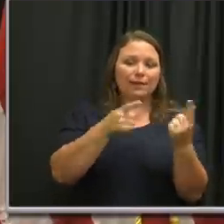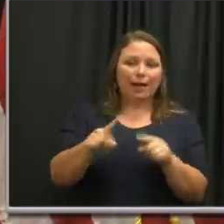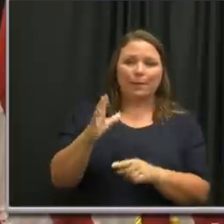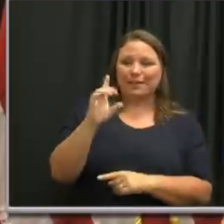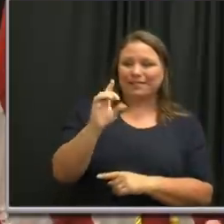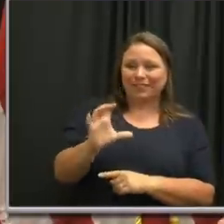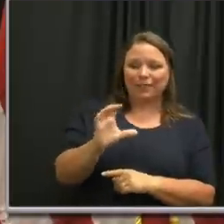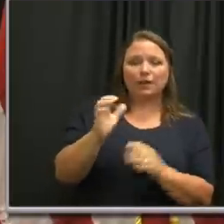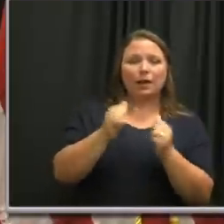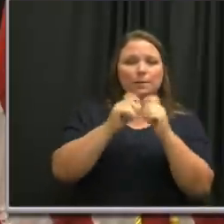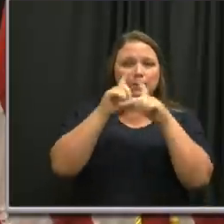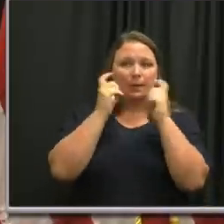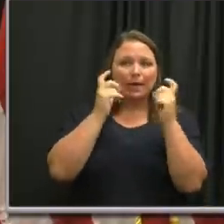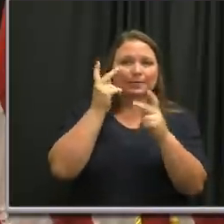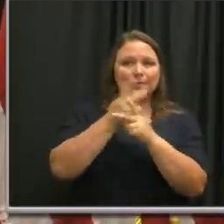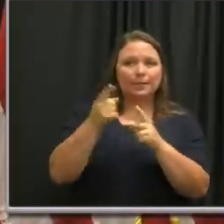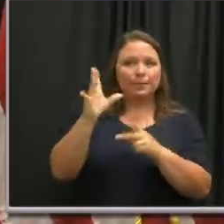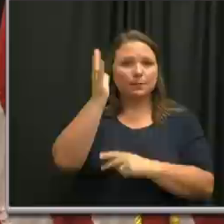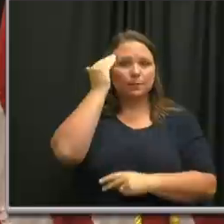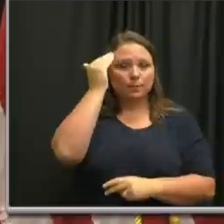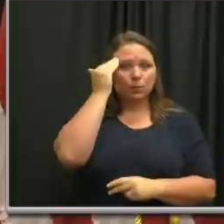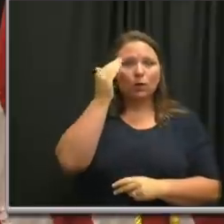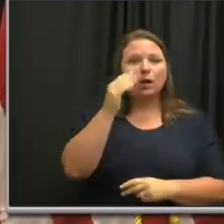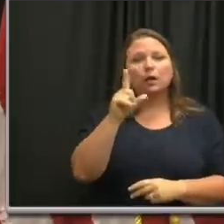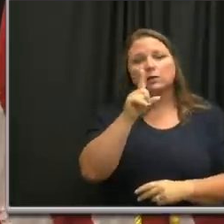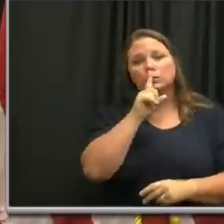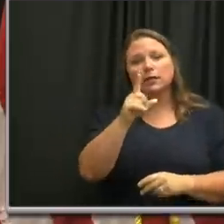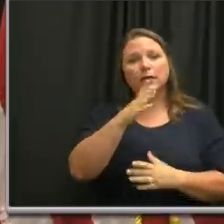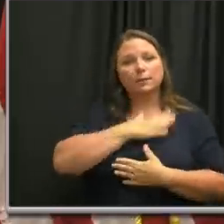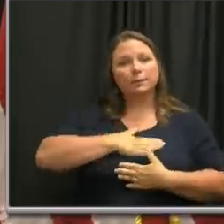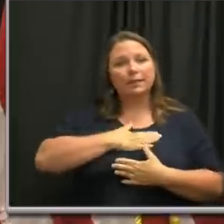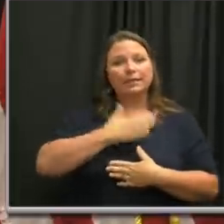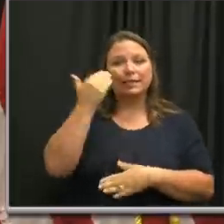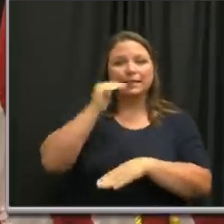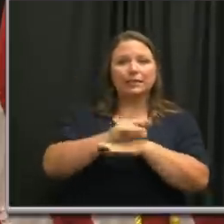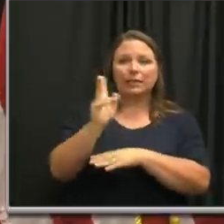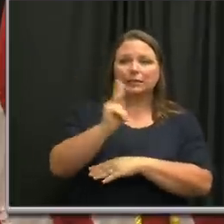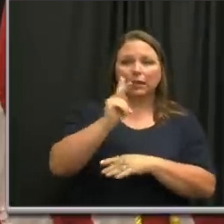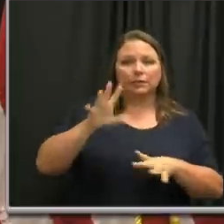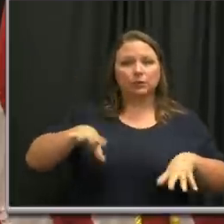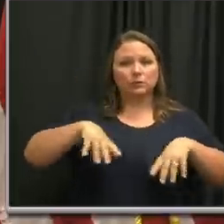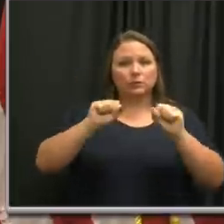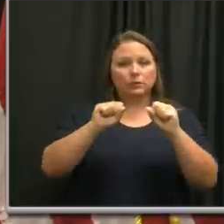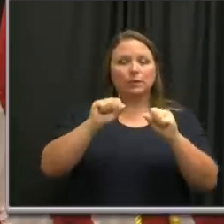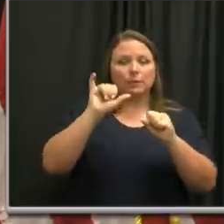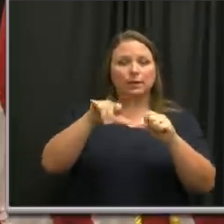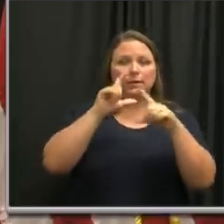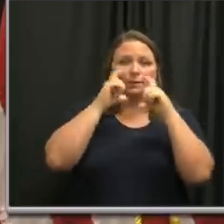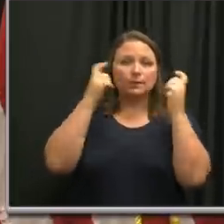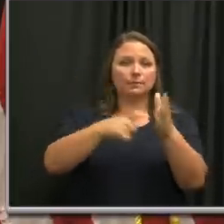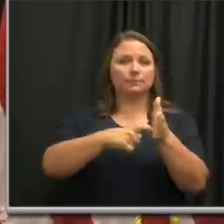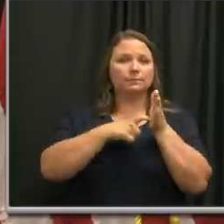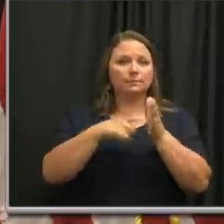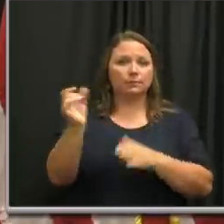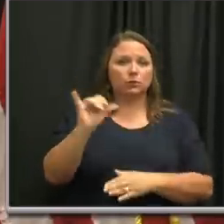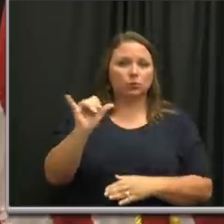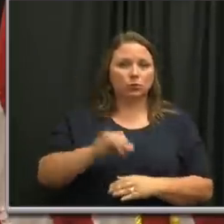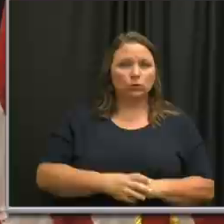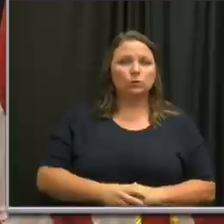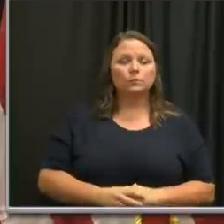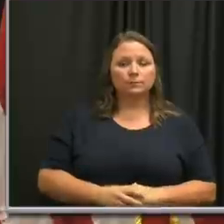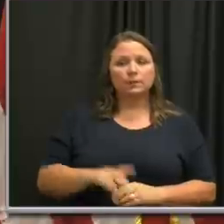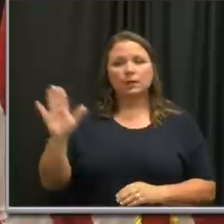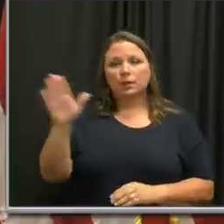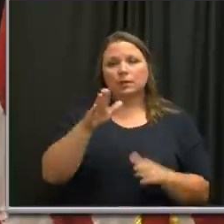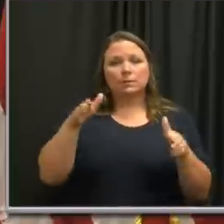of masks to keep people up to date. And again, I was pleased that last night, Knoxville adopted a mask order, their public